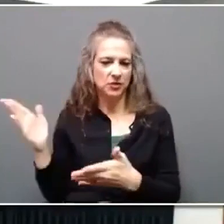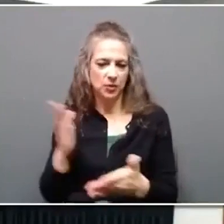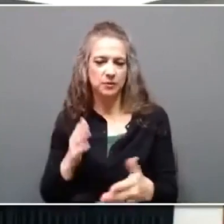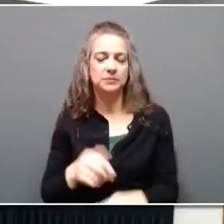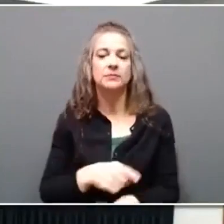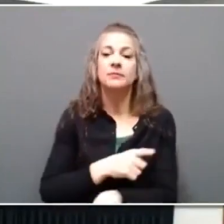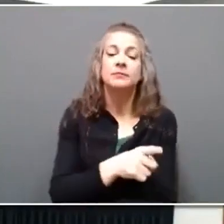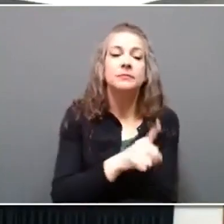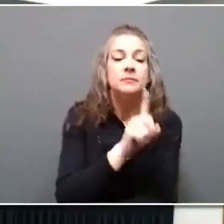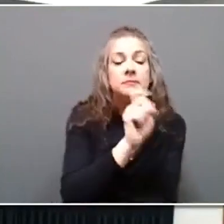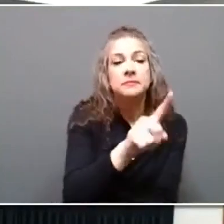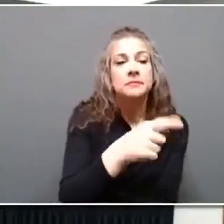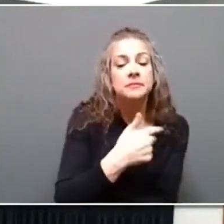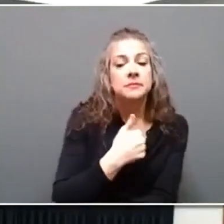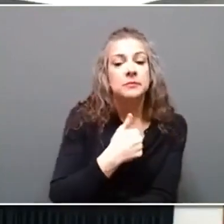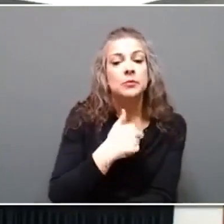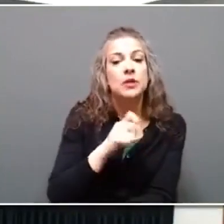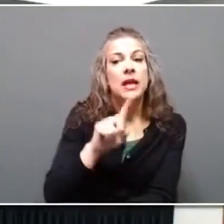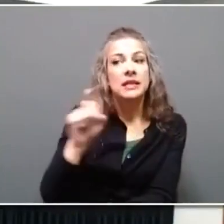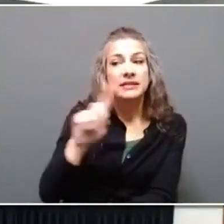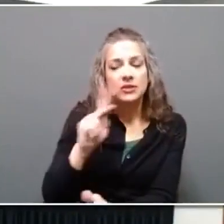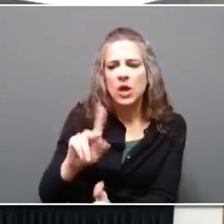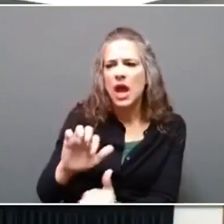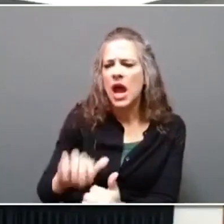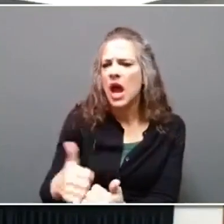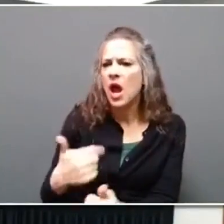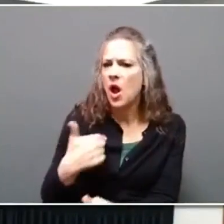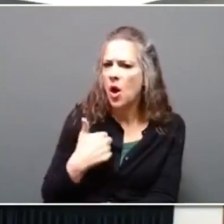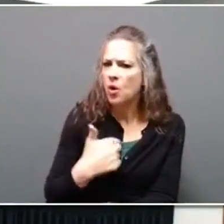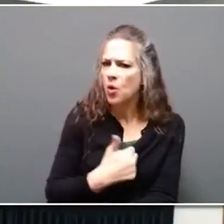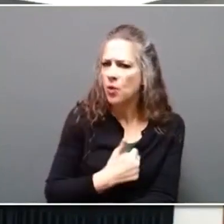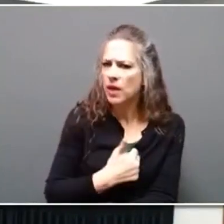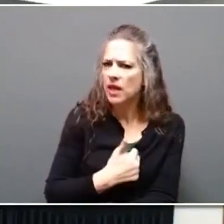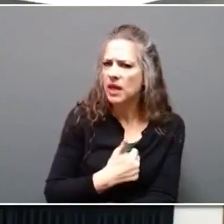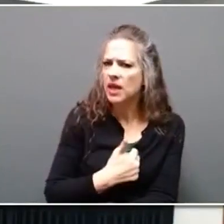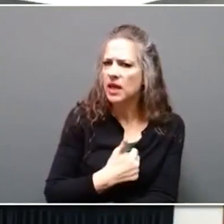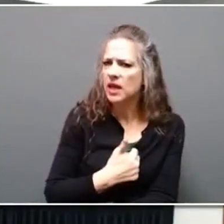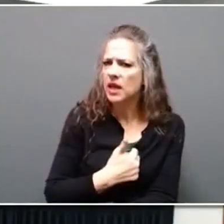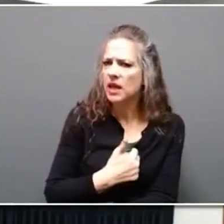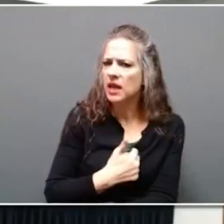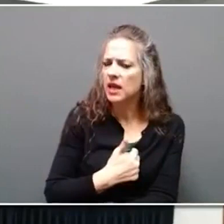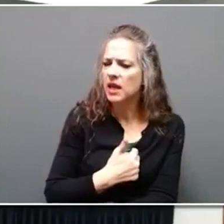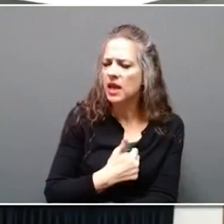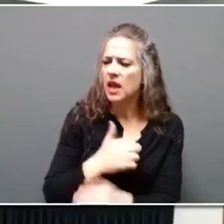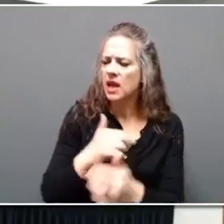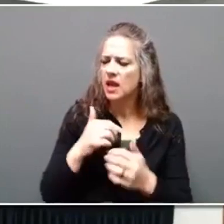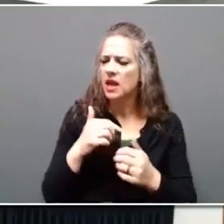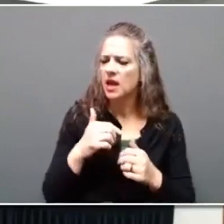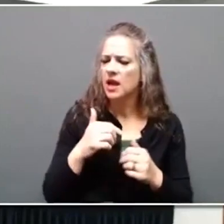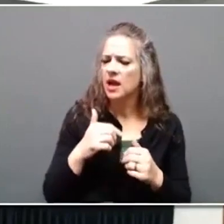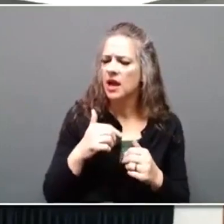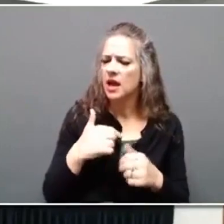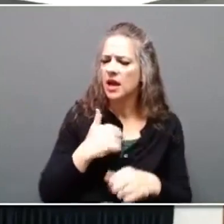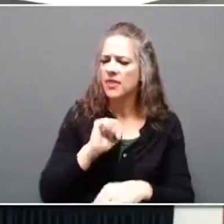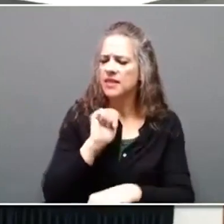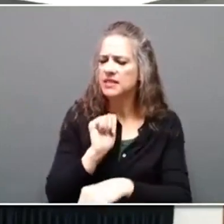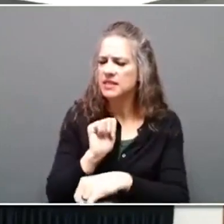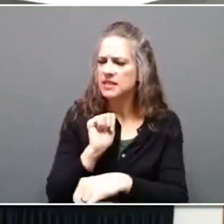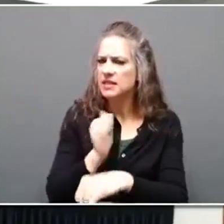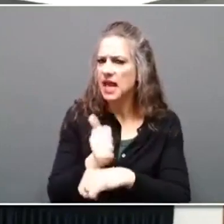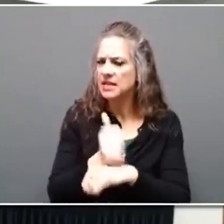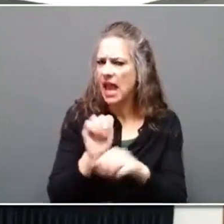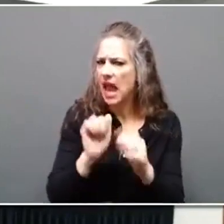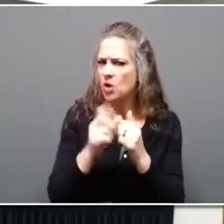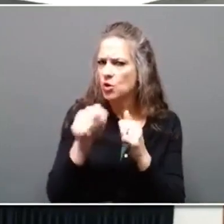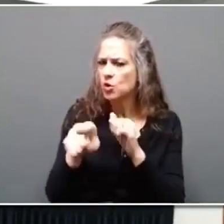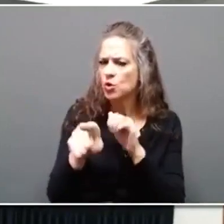I would like to know, how are the sites that will be getting this remediation, how are they chosen and